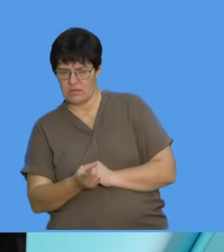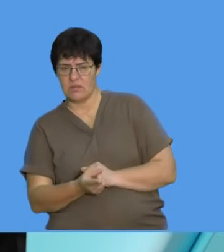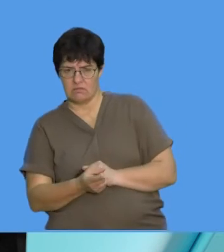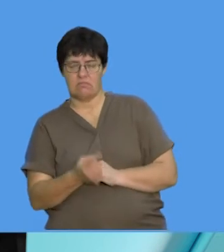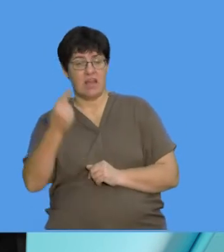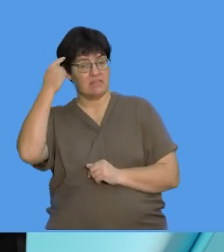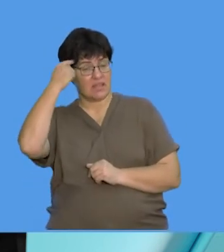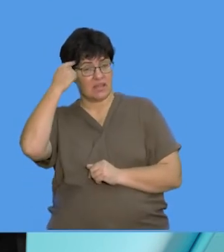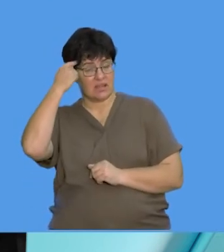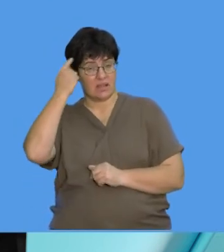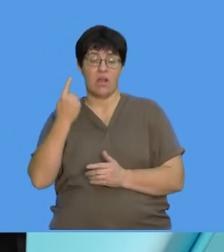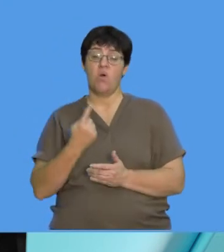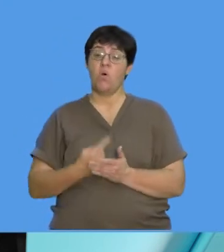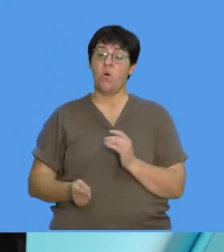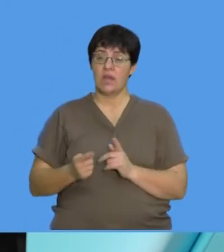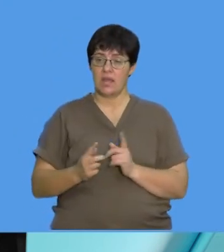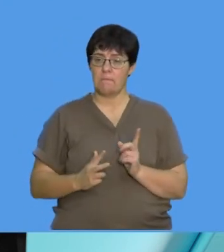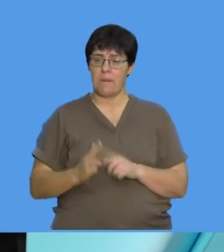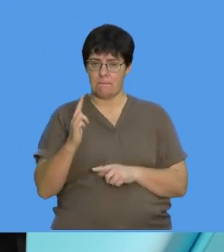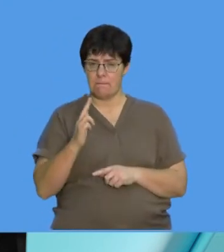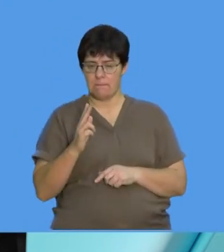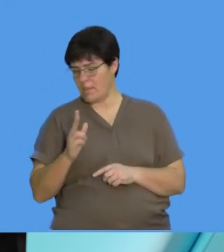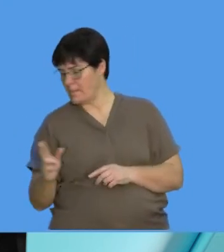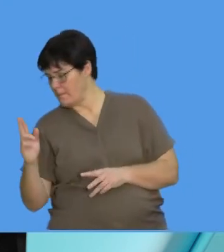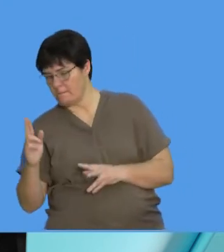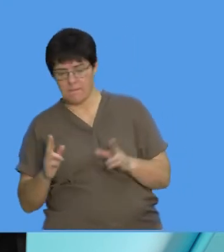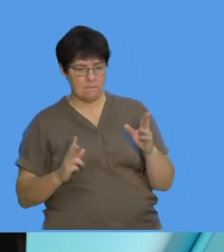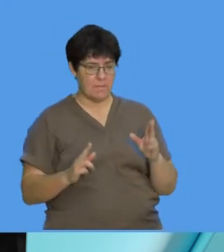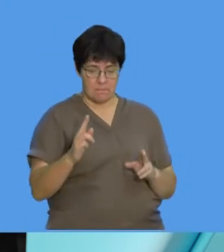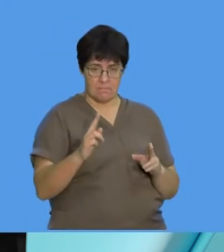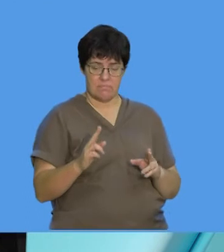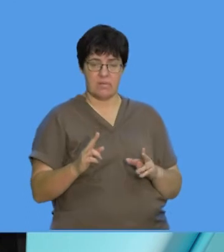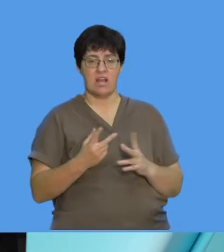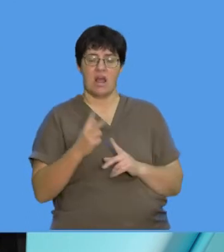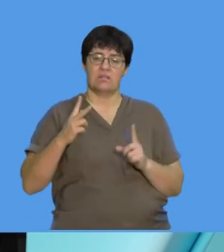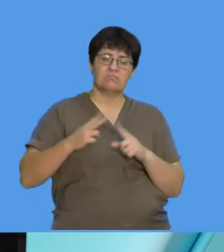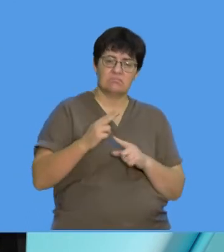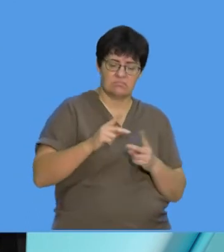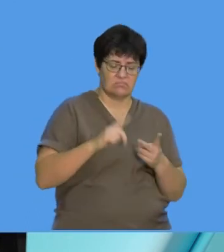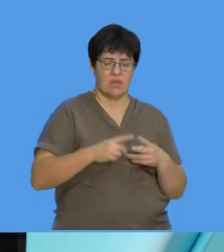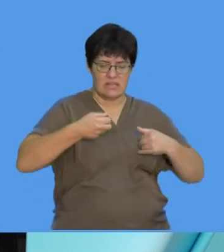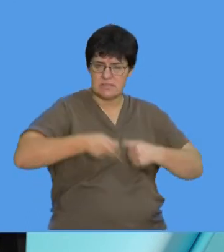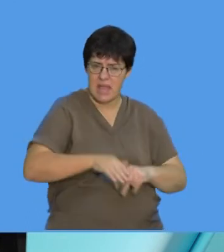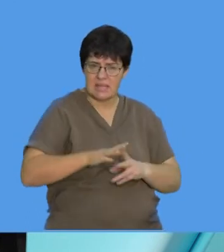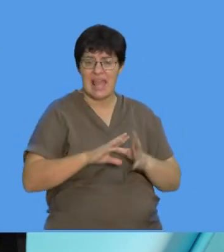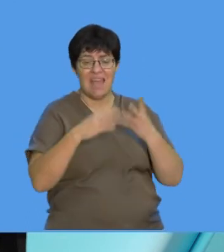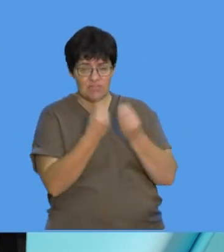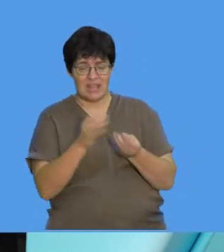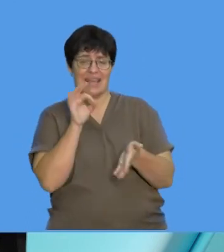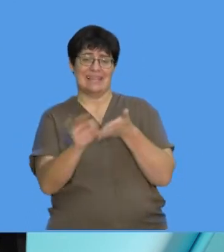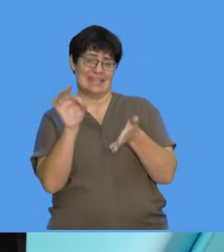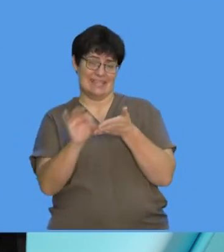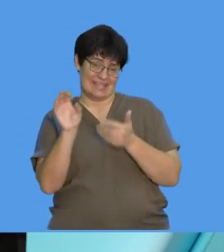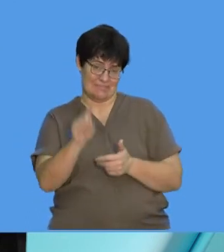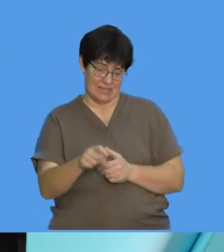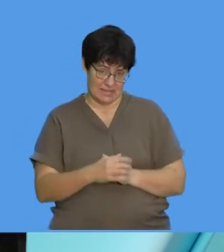and you see that. Think about things, only when you cut things, make sure that all your instruments, your shears, your spade,